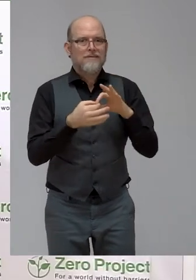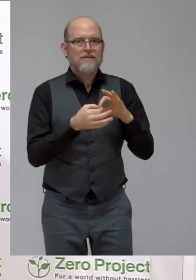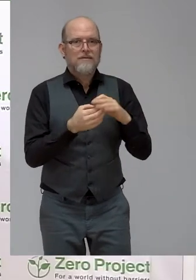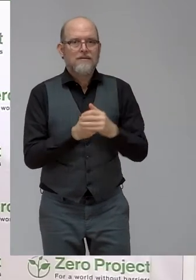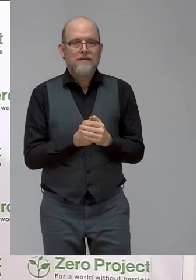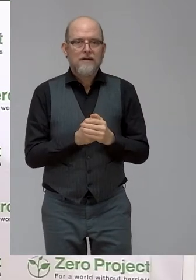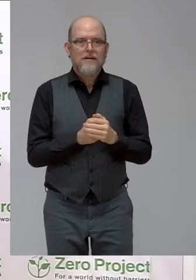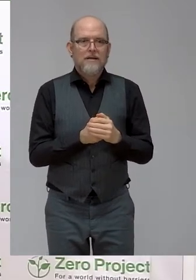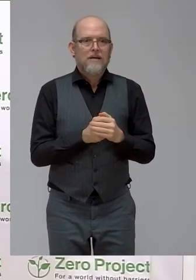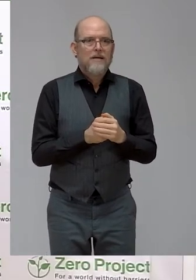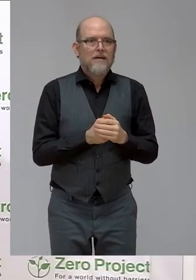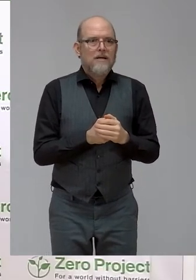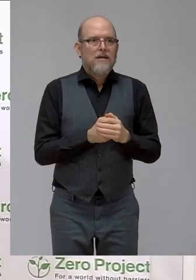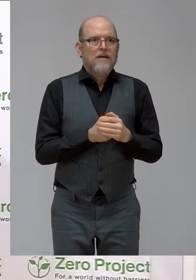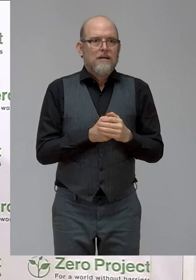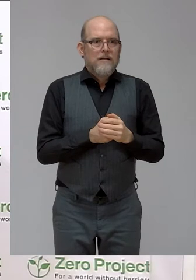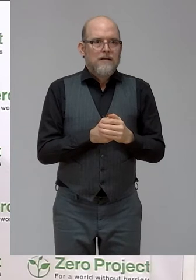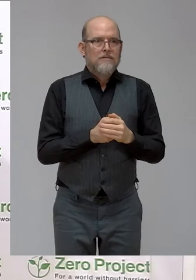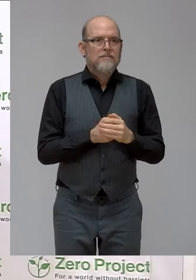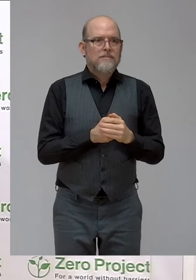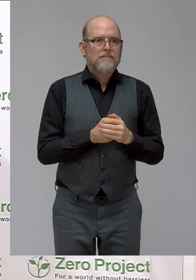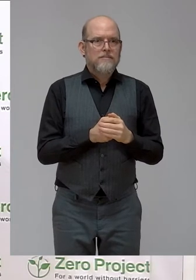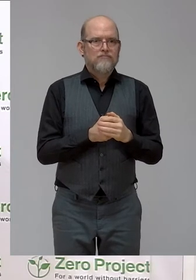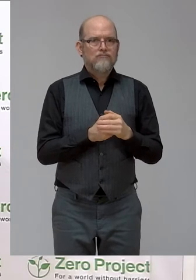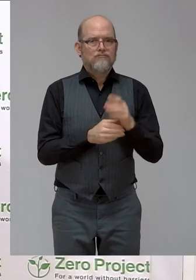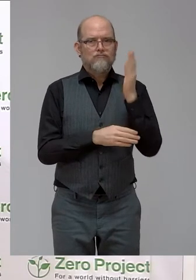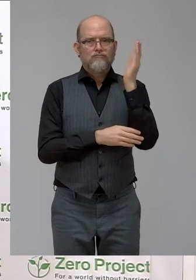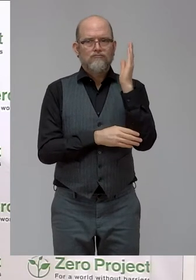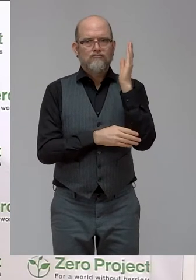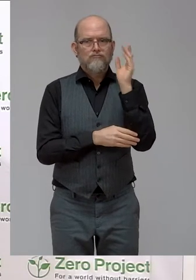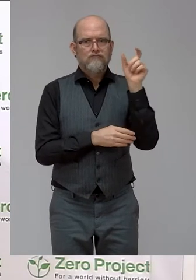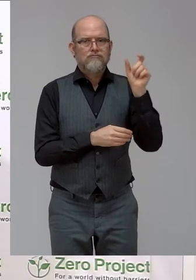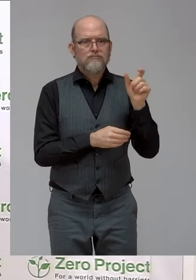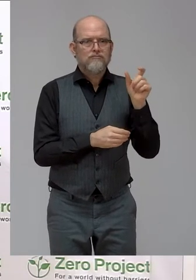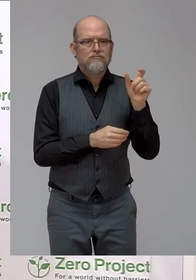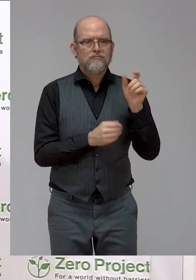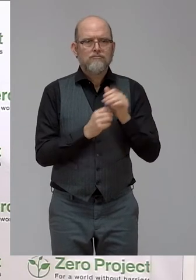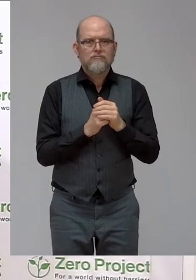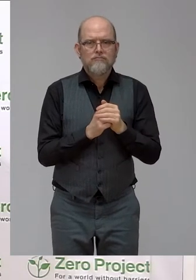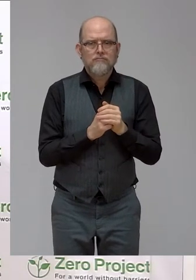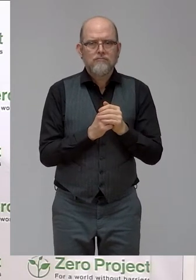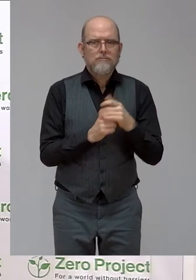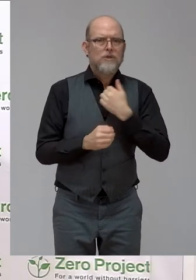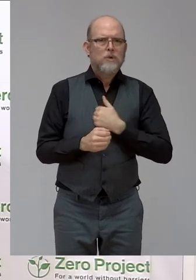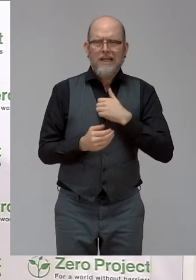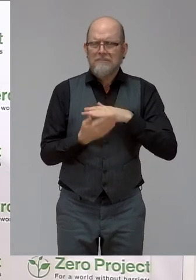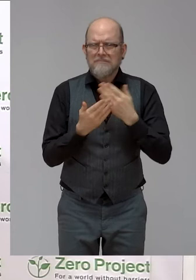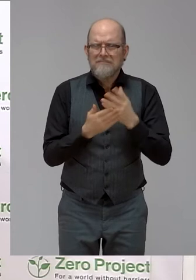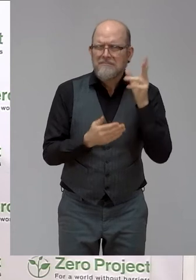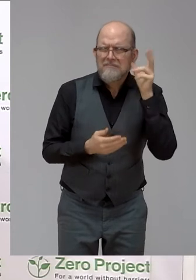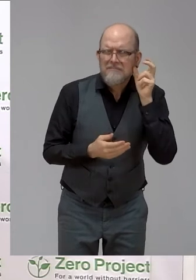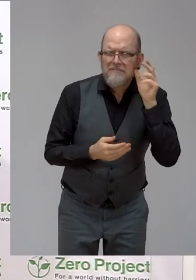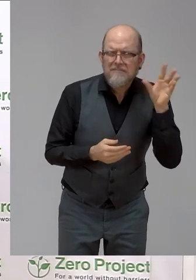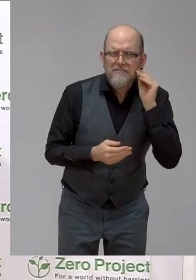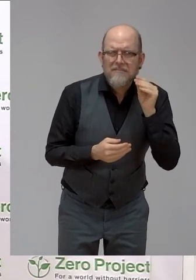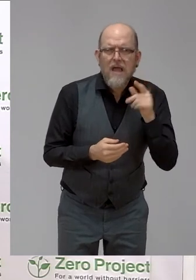studio today. Joy is a renowned expert in inclusive development policies and practical